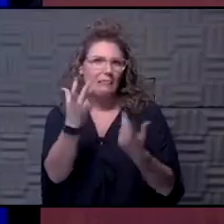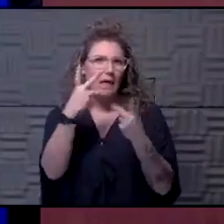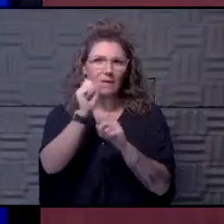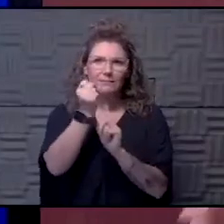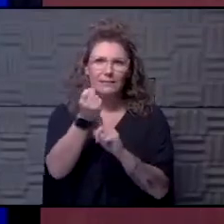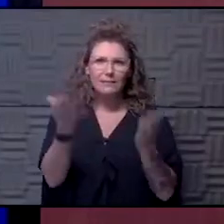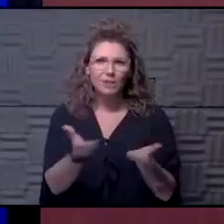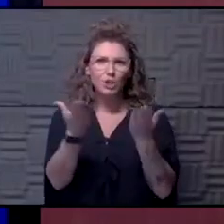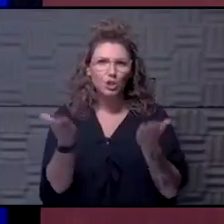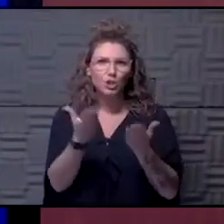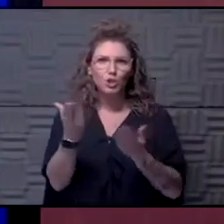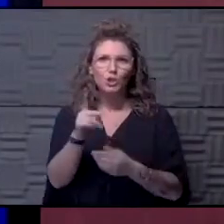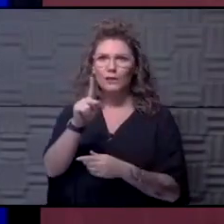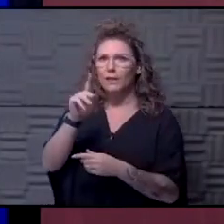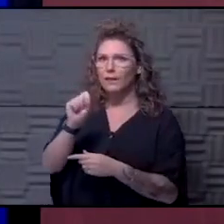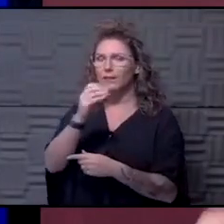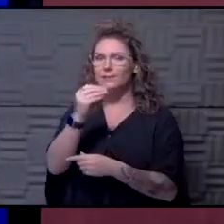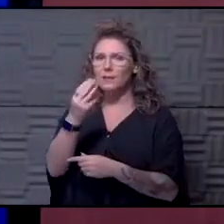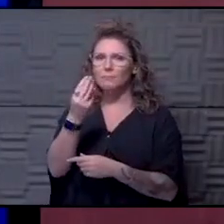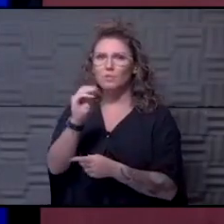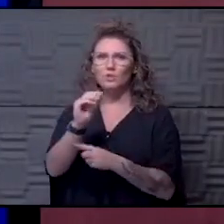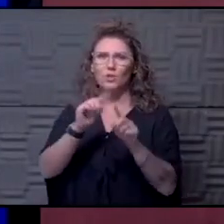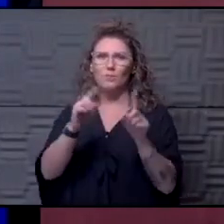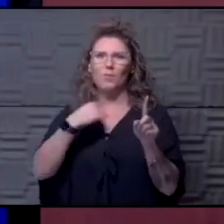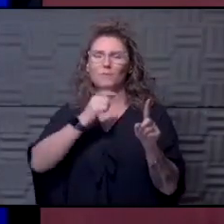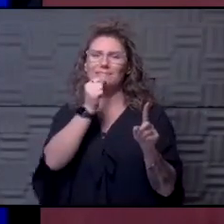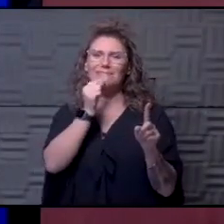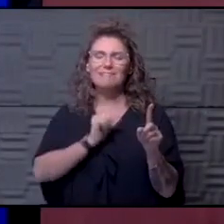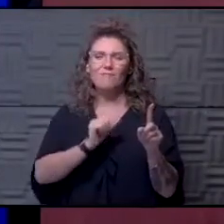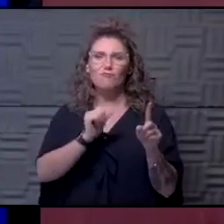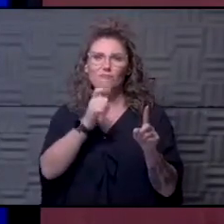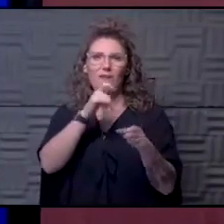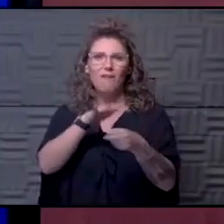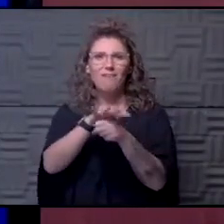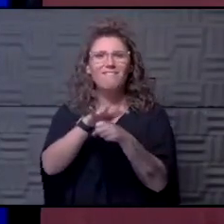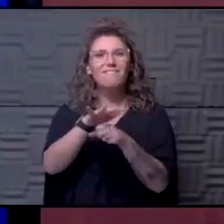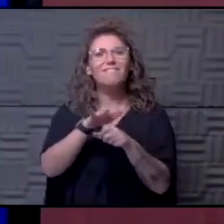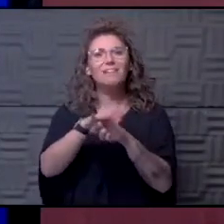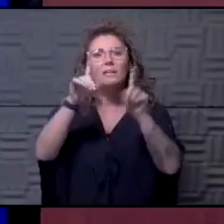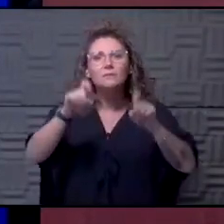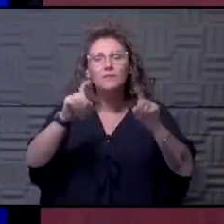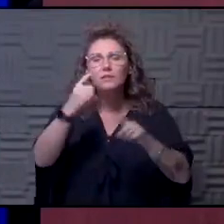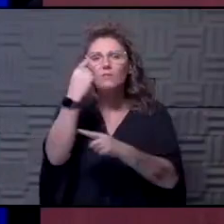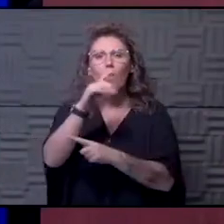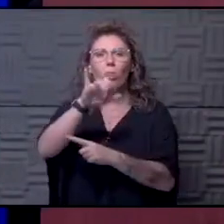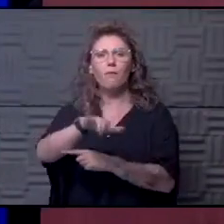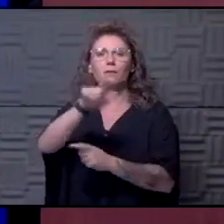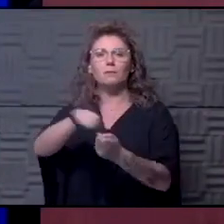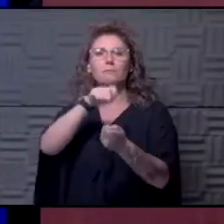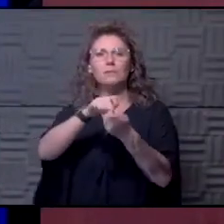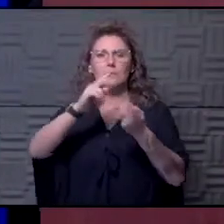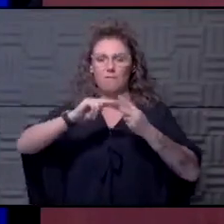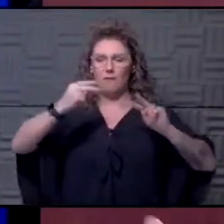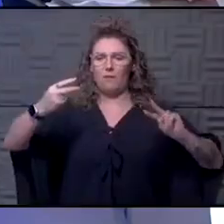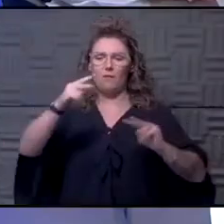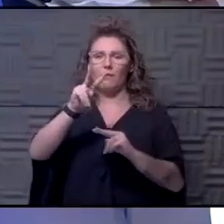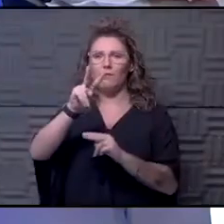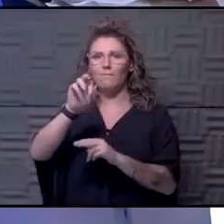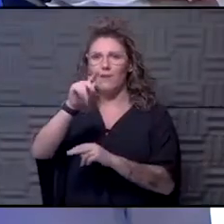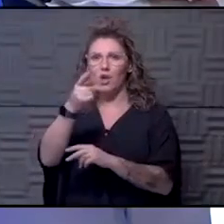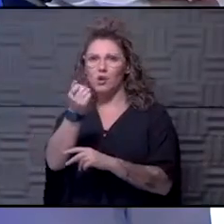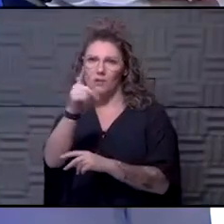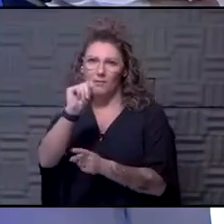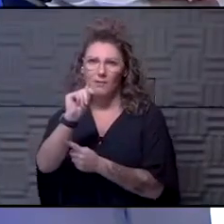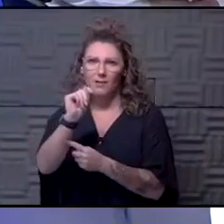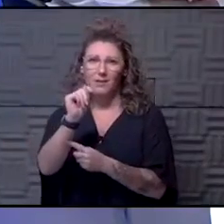and Missouri. But honestly, Dana, I think we suffer from a lack of testing for the variant. So it may be there and we don't know